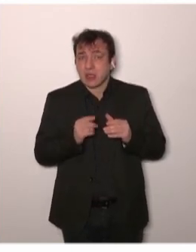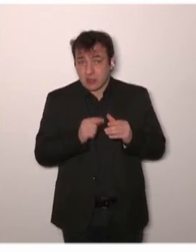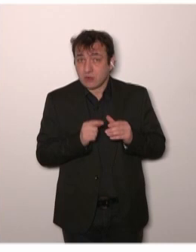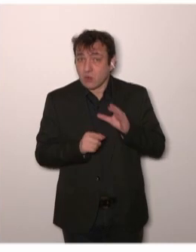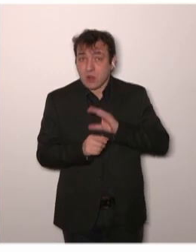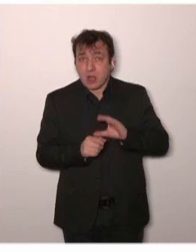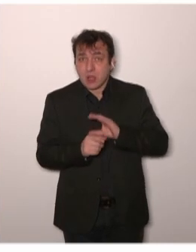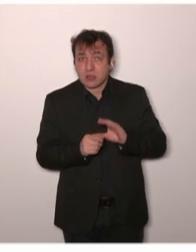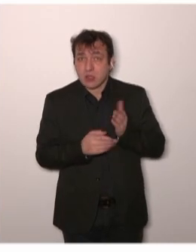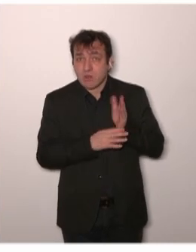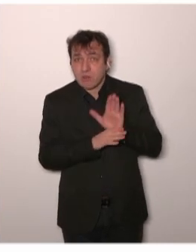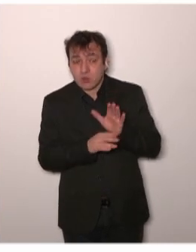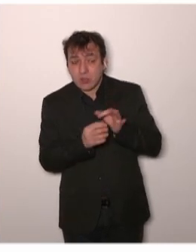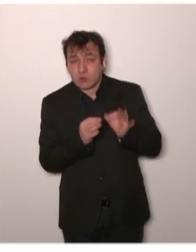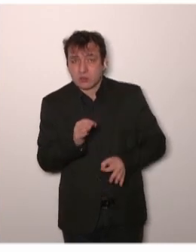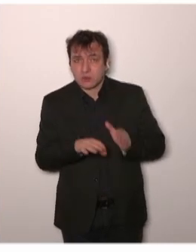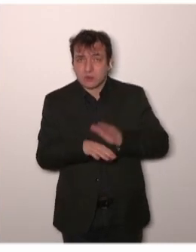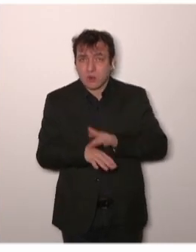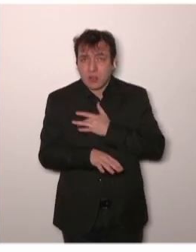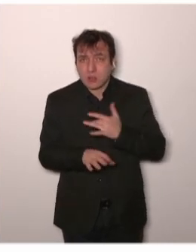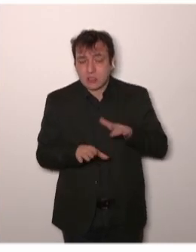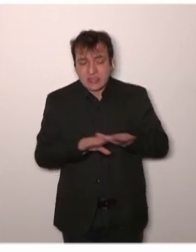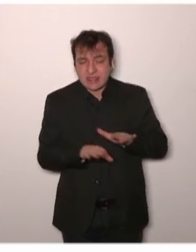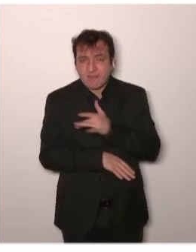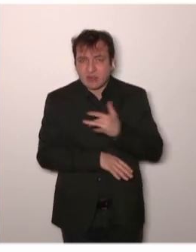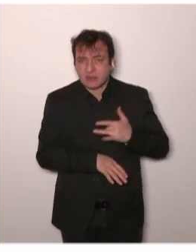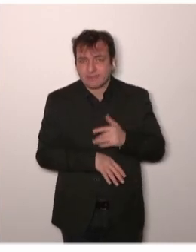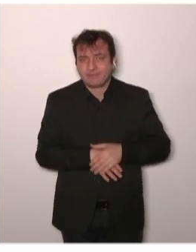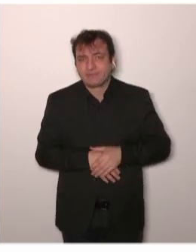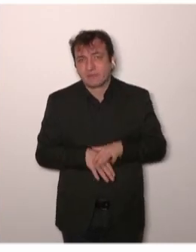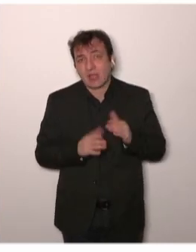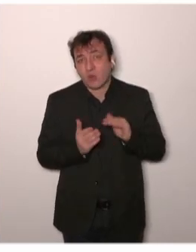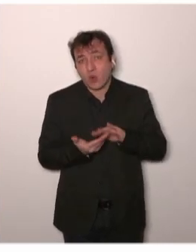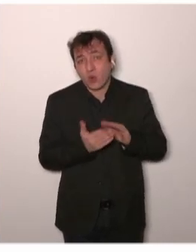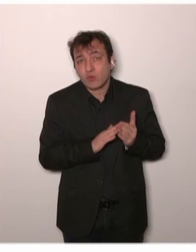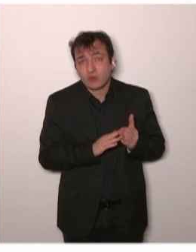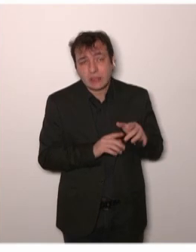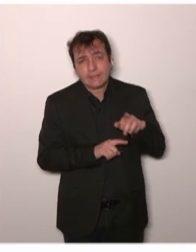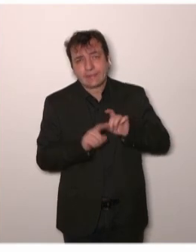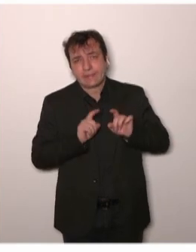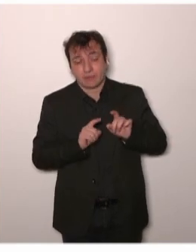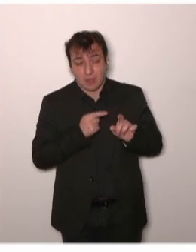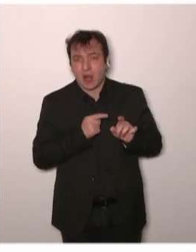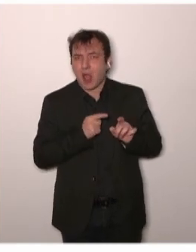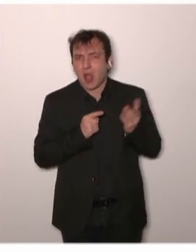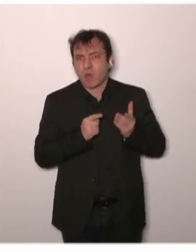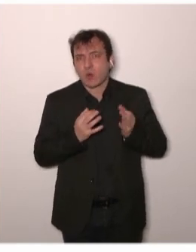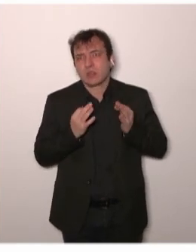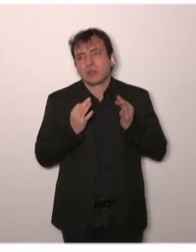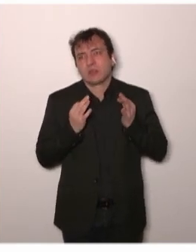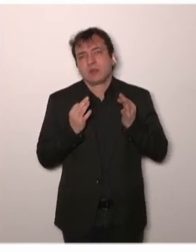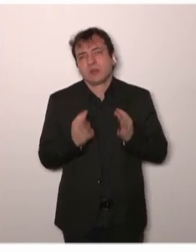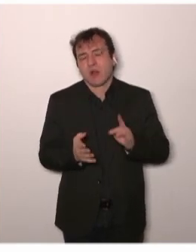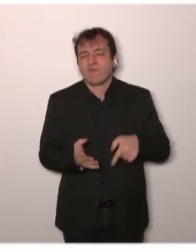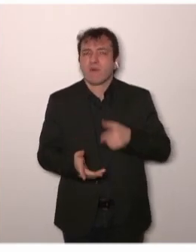well, basically, the community switched back, and you see, it takes time to switch back, so we have to be extremely cautious of